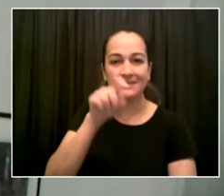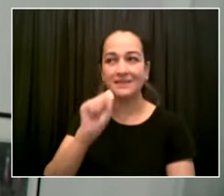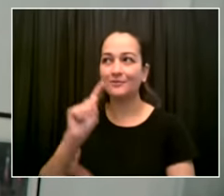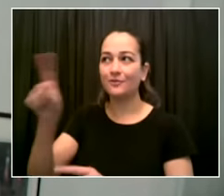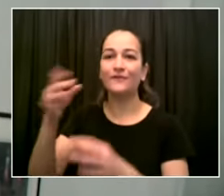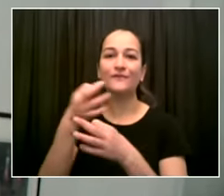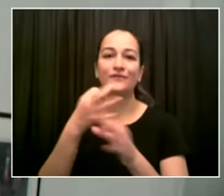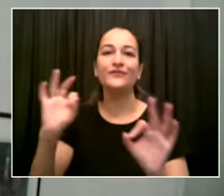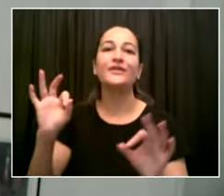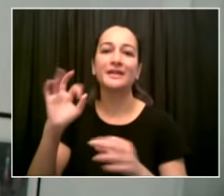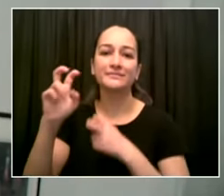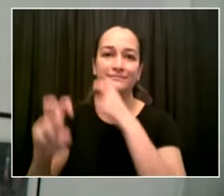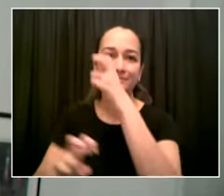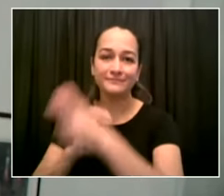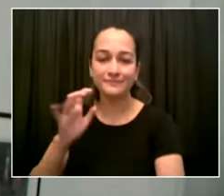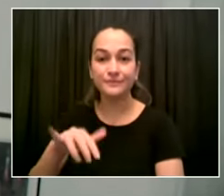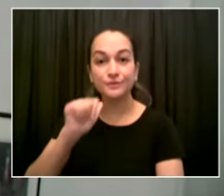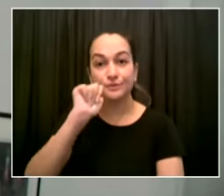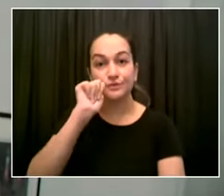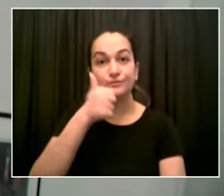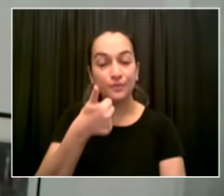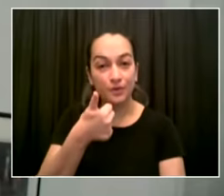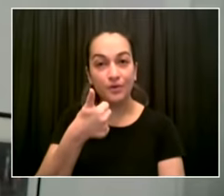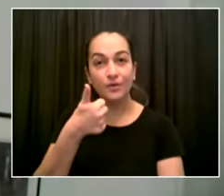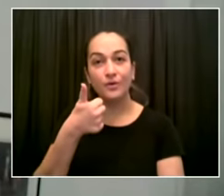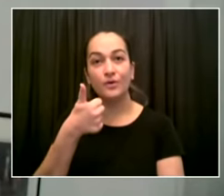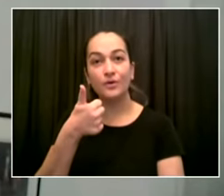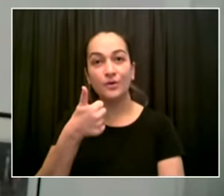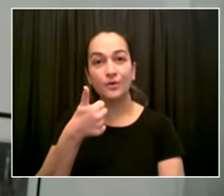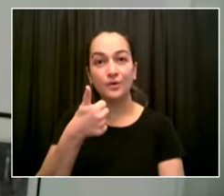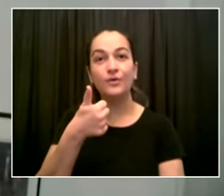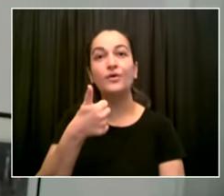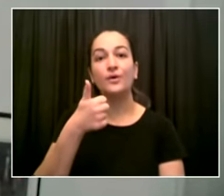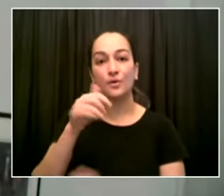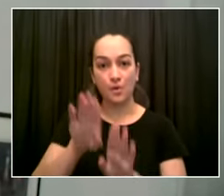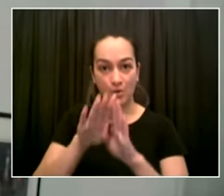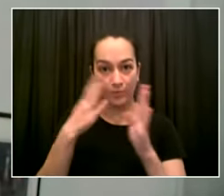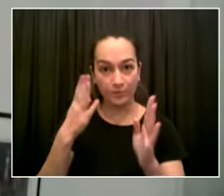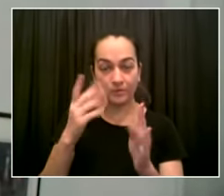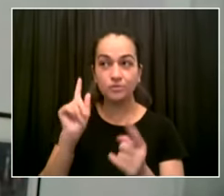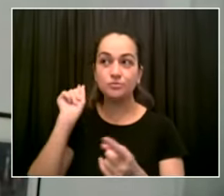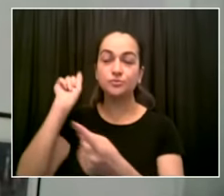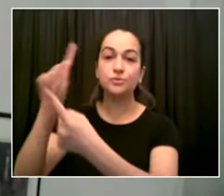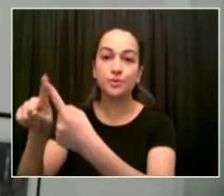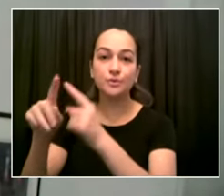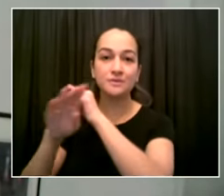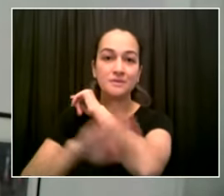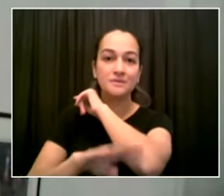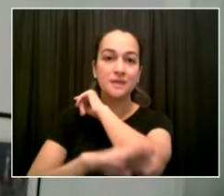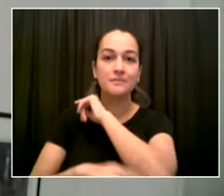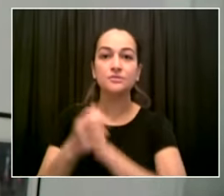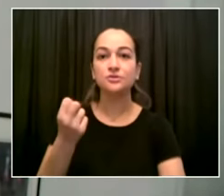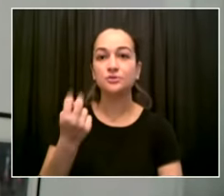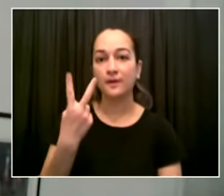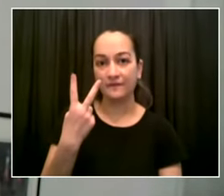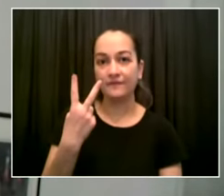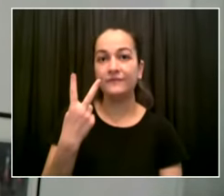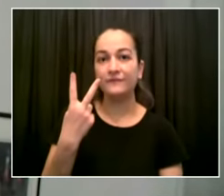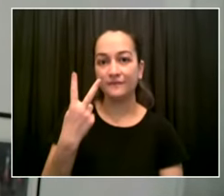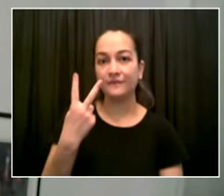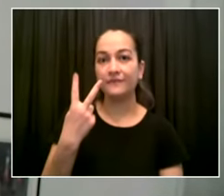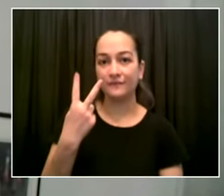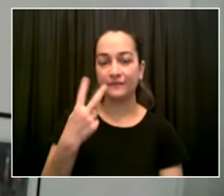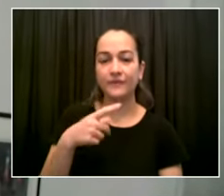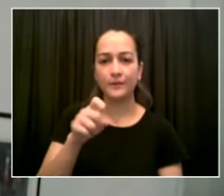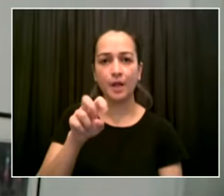tickets can be purchased at timesquarewheel.nyc and this is a great way to explore the city and a great way to